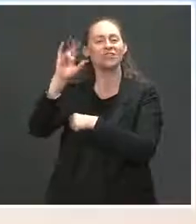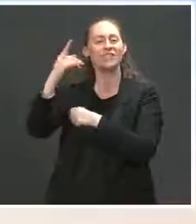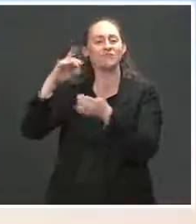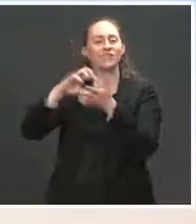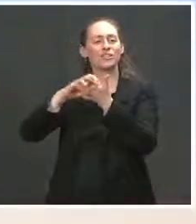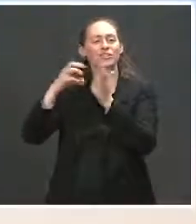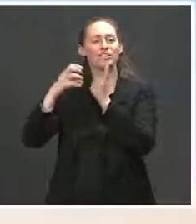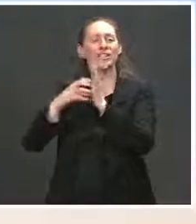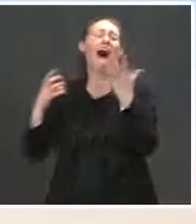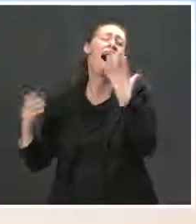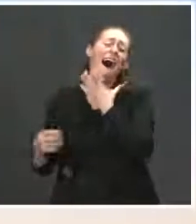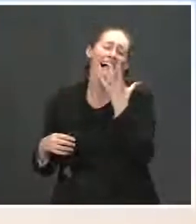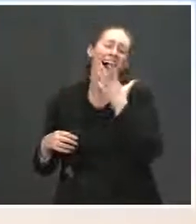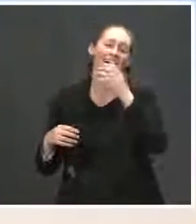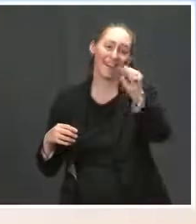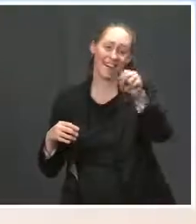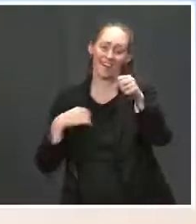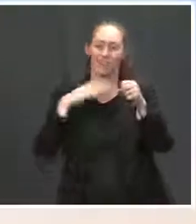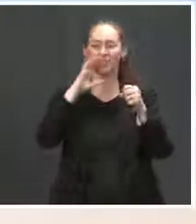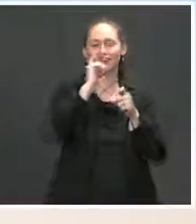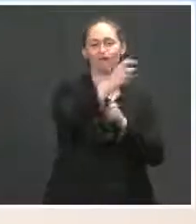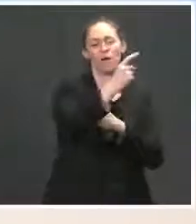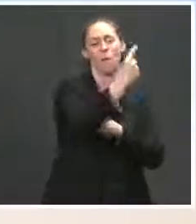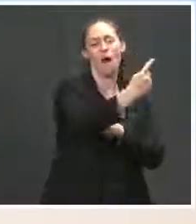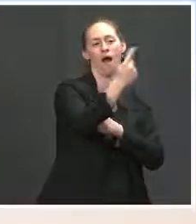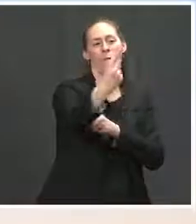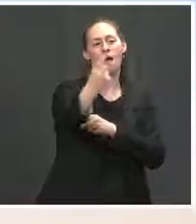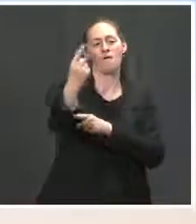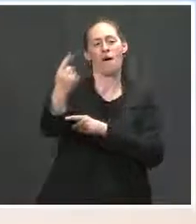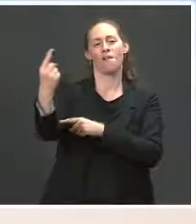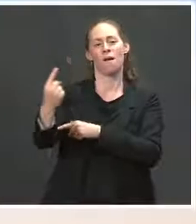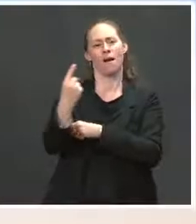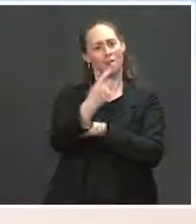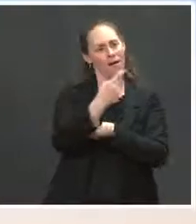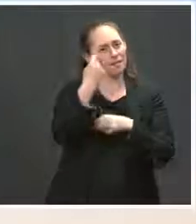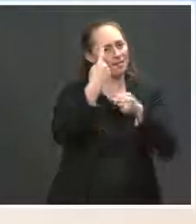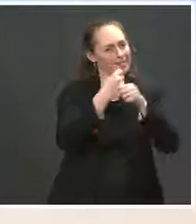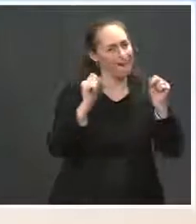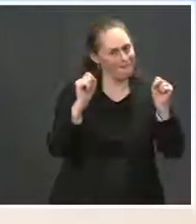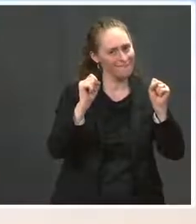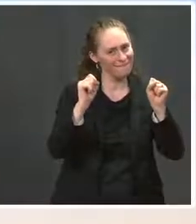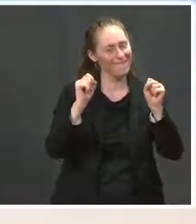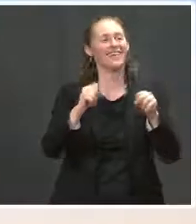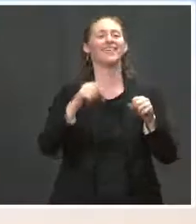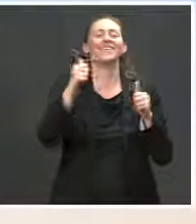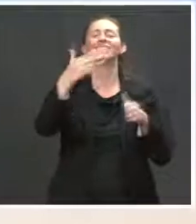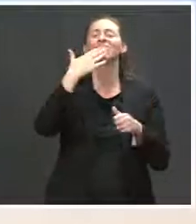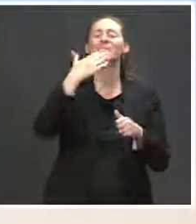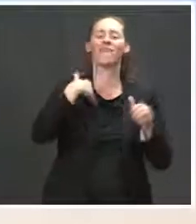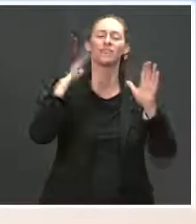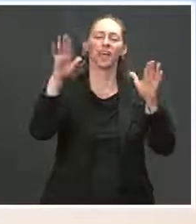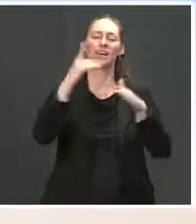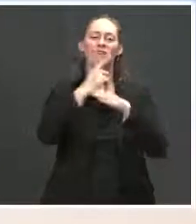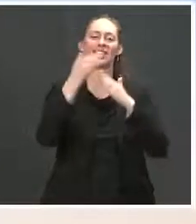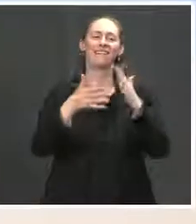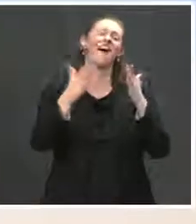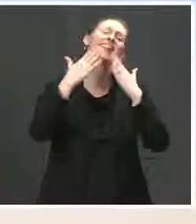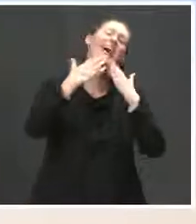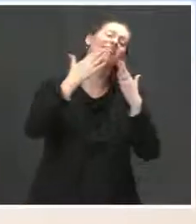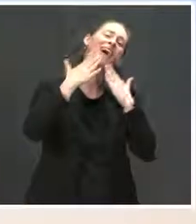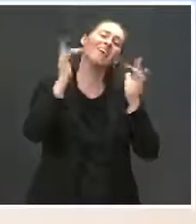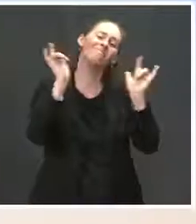there's one for each of you in here. We will do it in a COVID-safe way. But thanks, everyone, and have a great weekend. Thank you. Thank you.